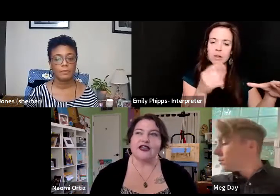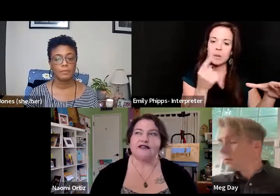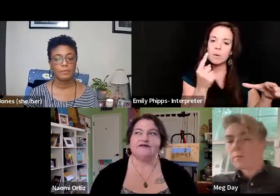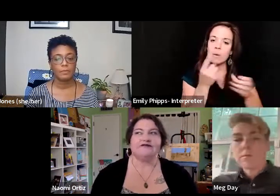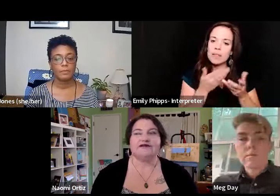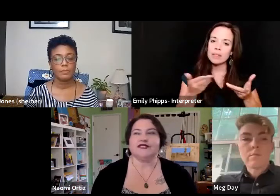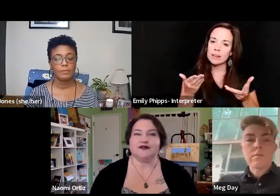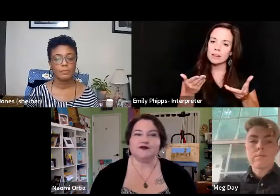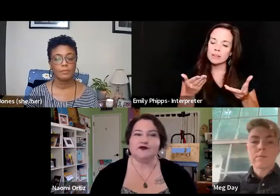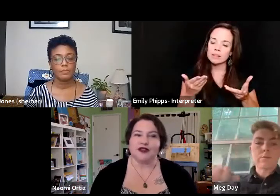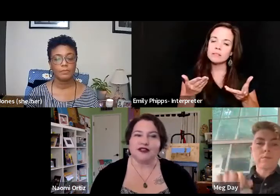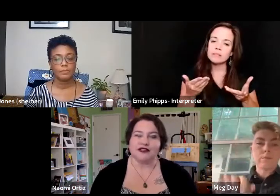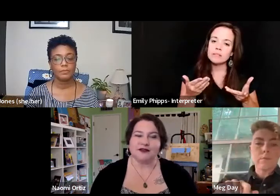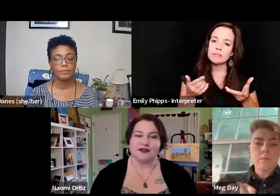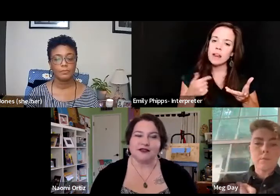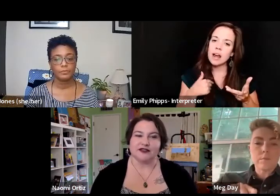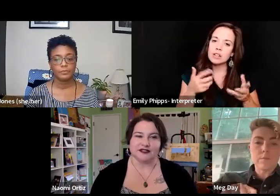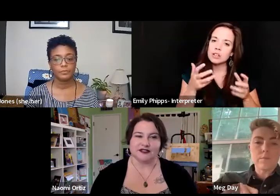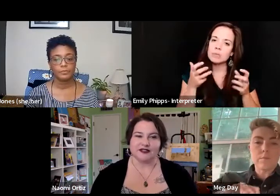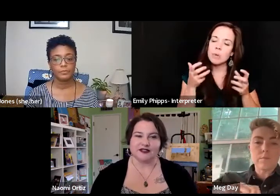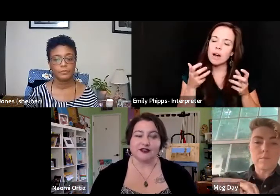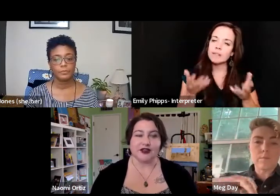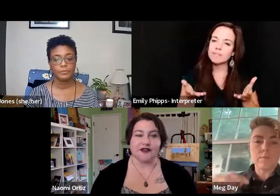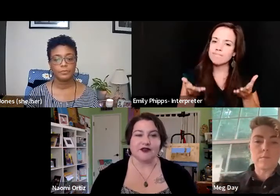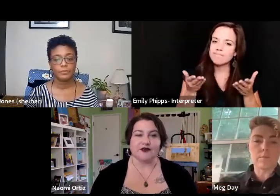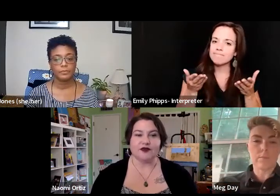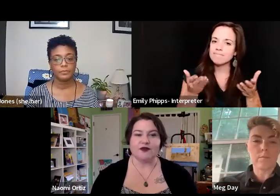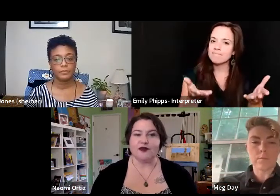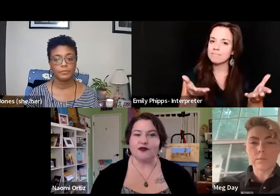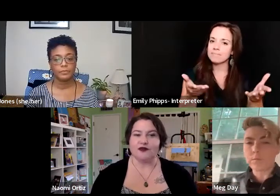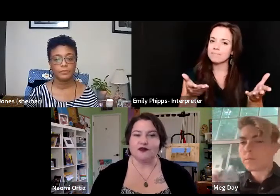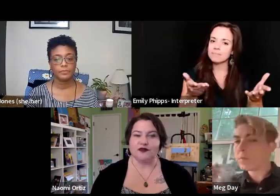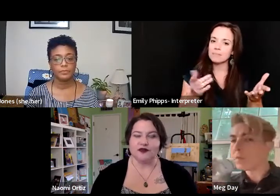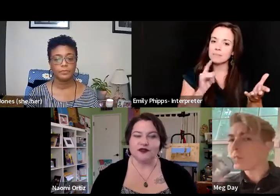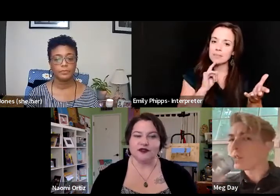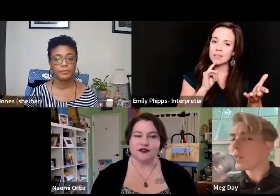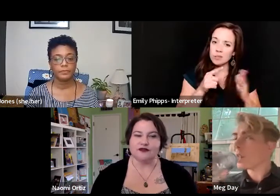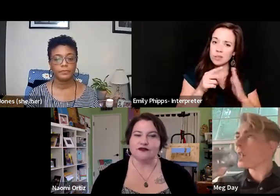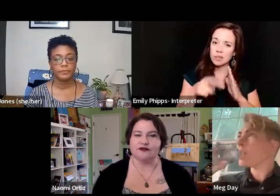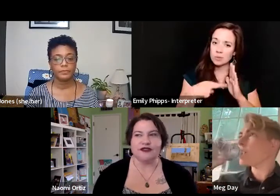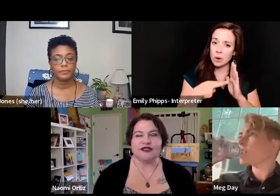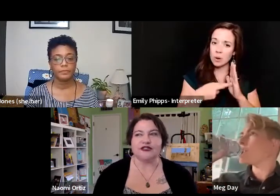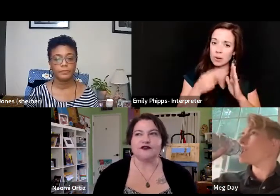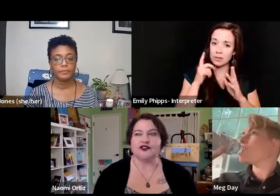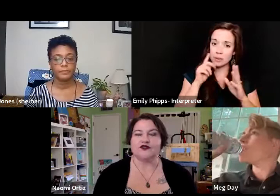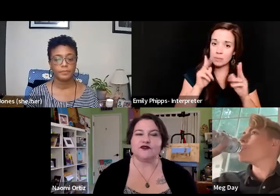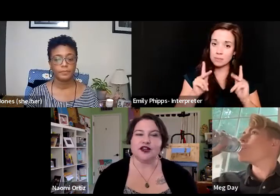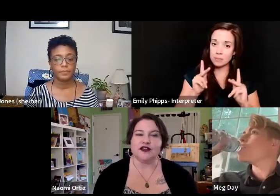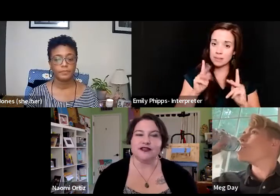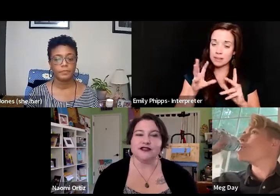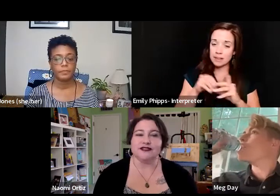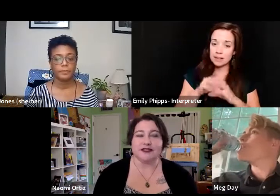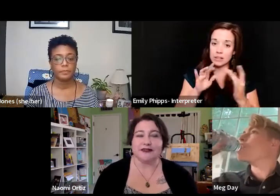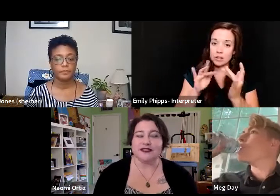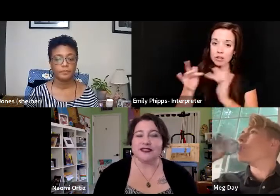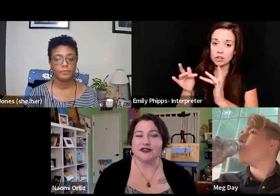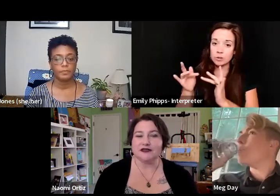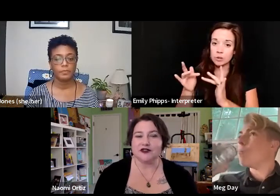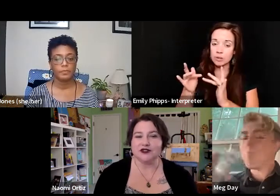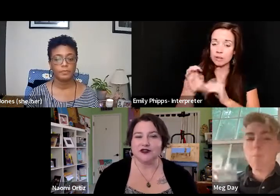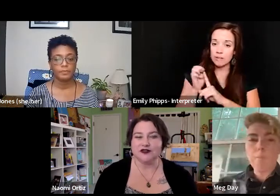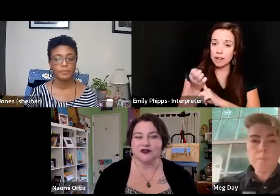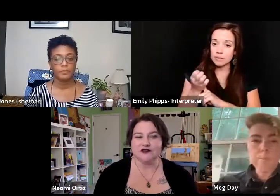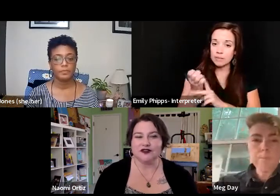that I just wanted to uplift is, you know, having a real role for folks in these virtual environments, keeping